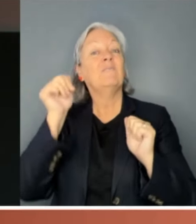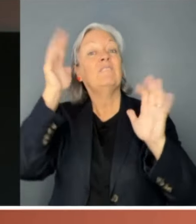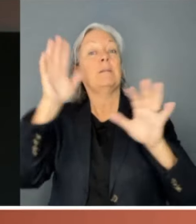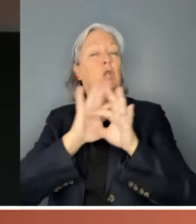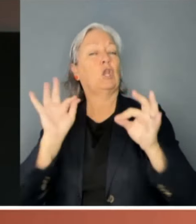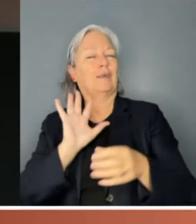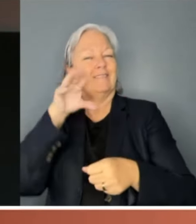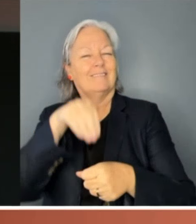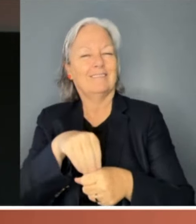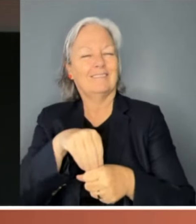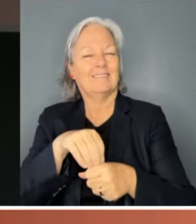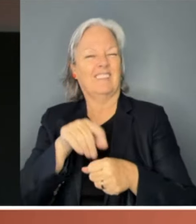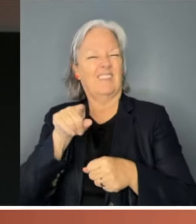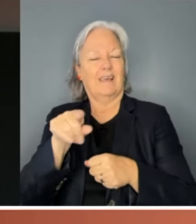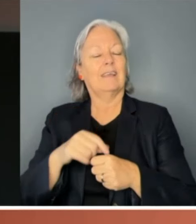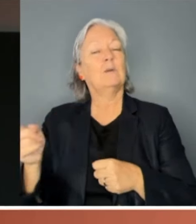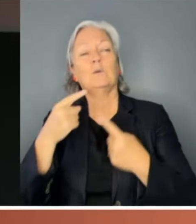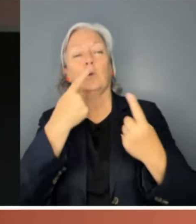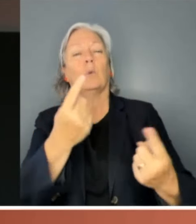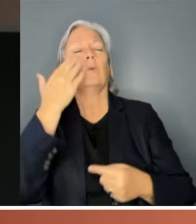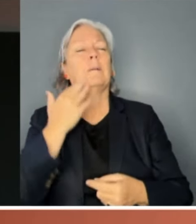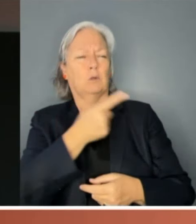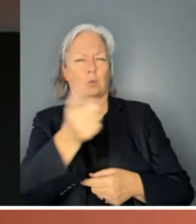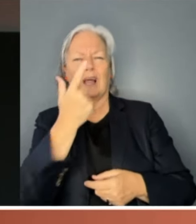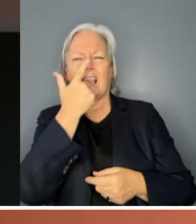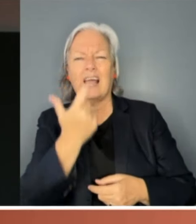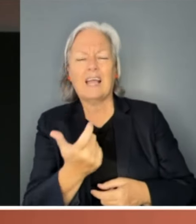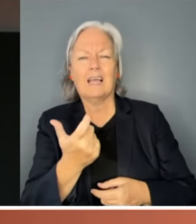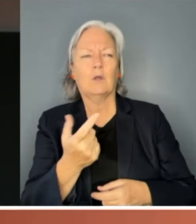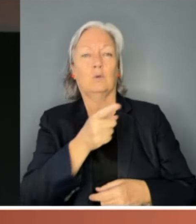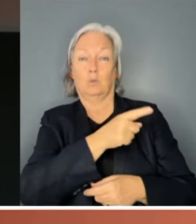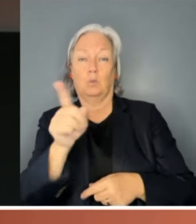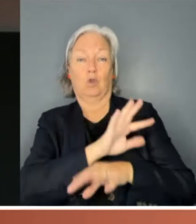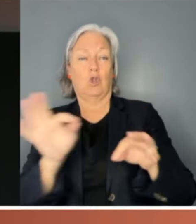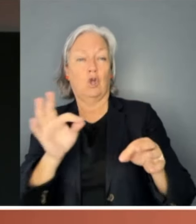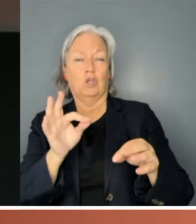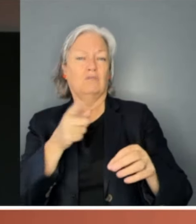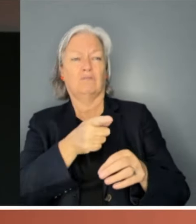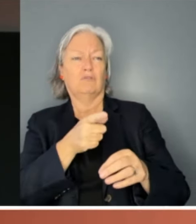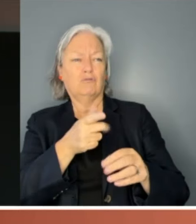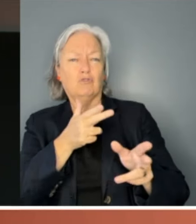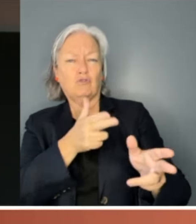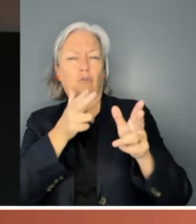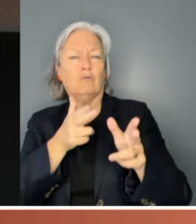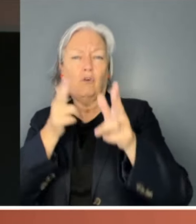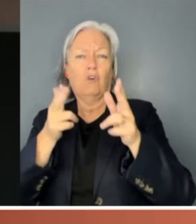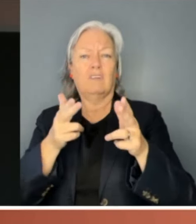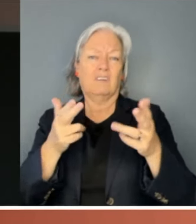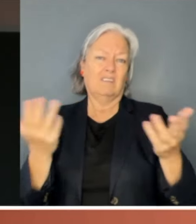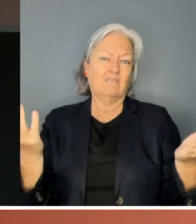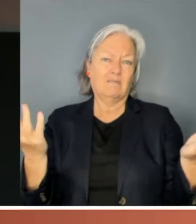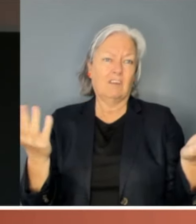Instead, he told women that they were lucky they were not shot, mowed down by bullets, presumably at his own command.